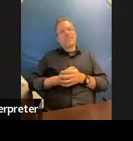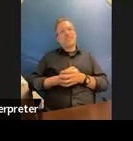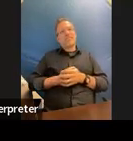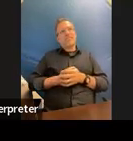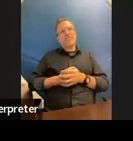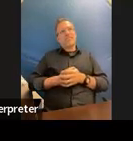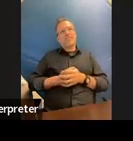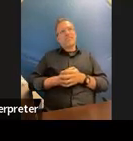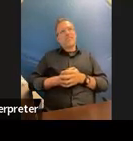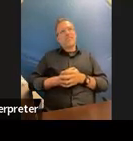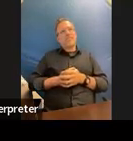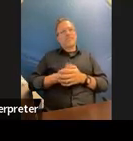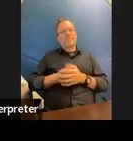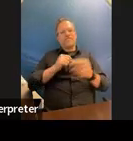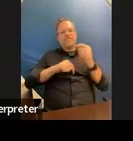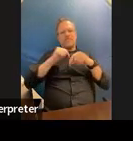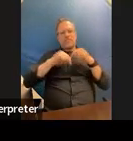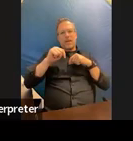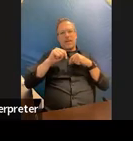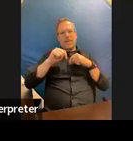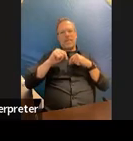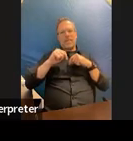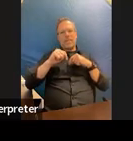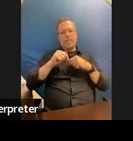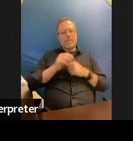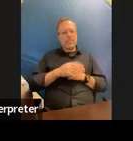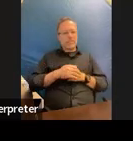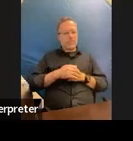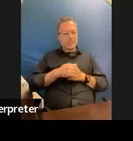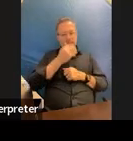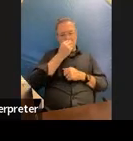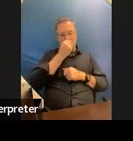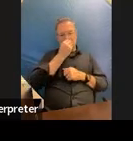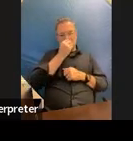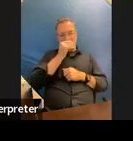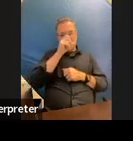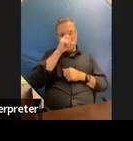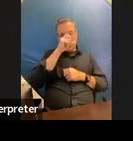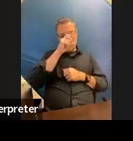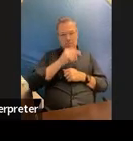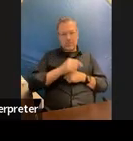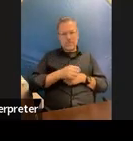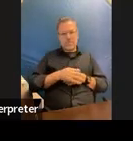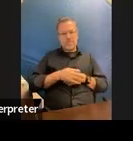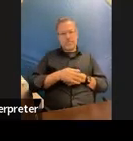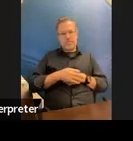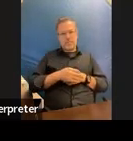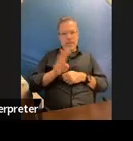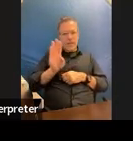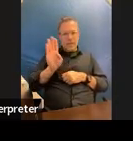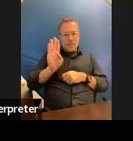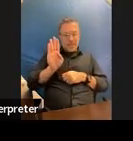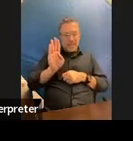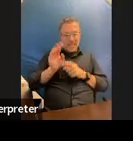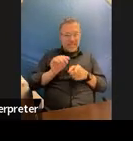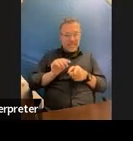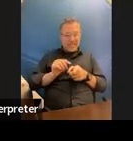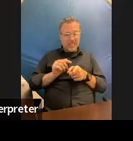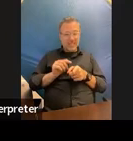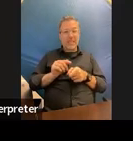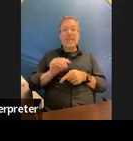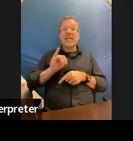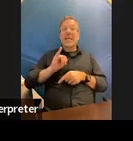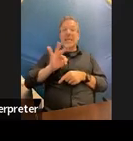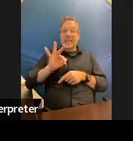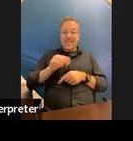i'm just going to back up here and point this out to um be down there at the bottom right if you